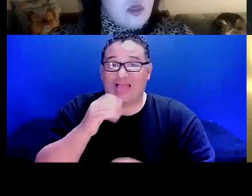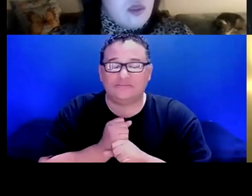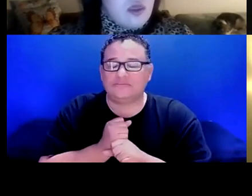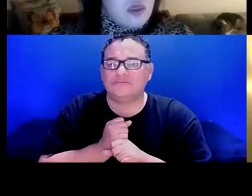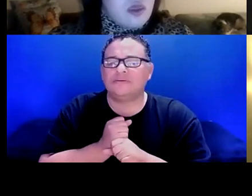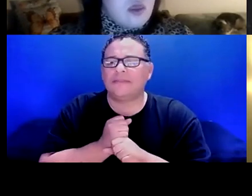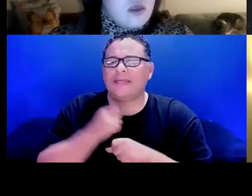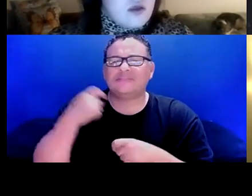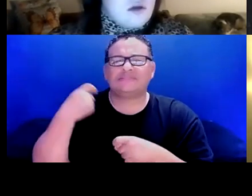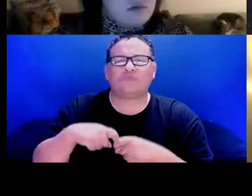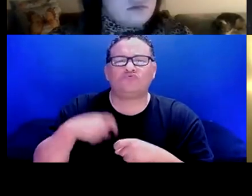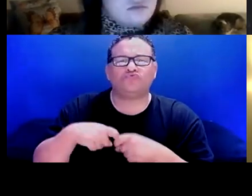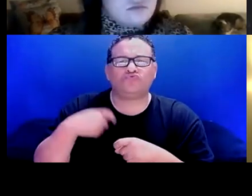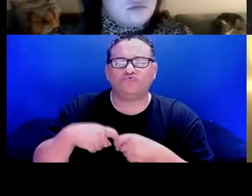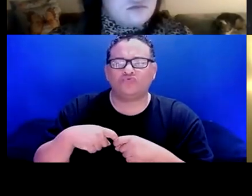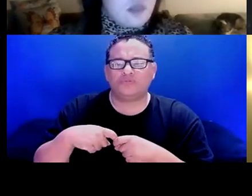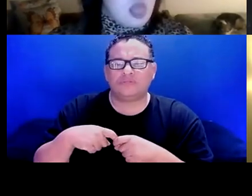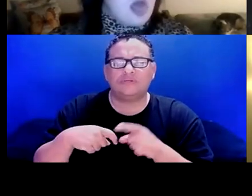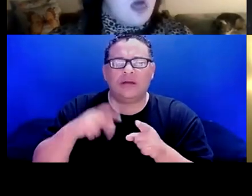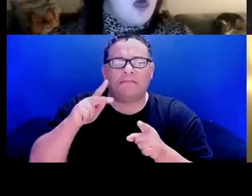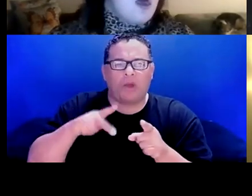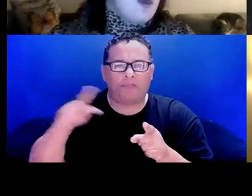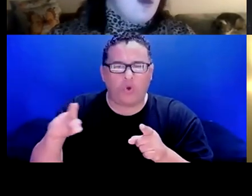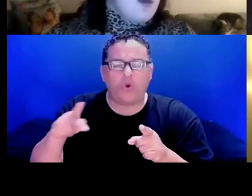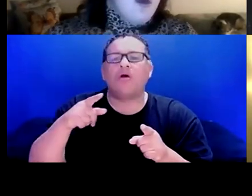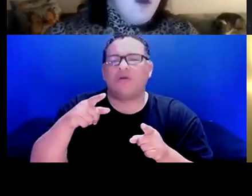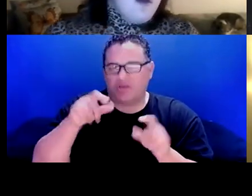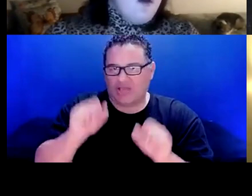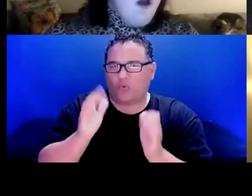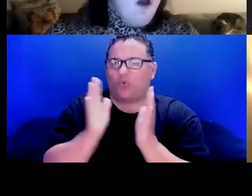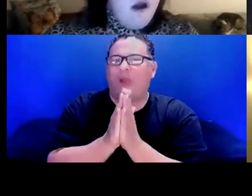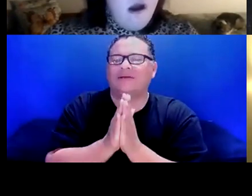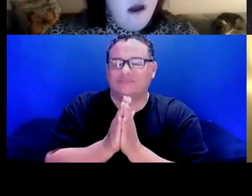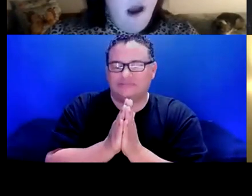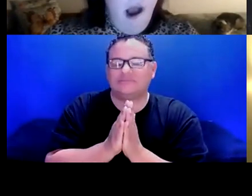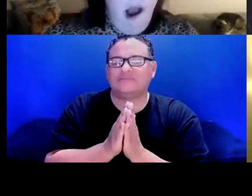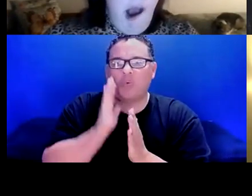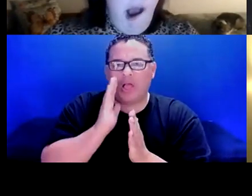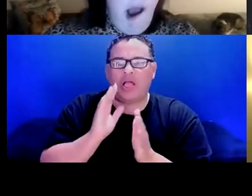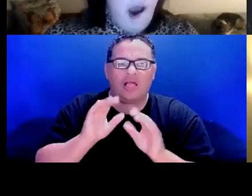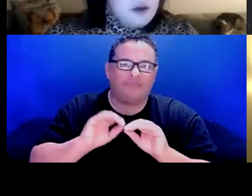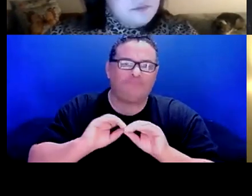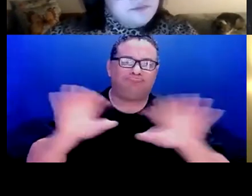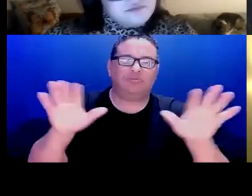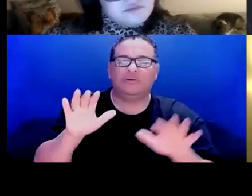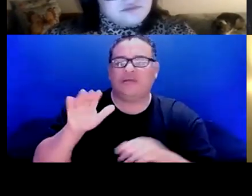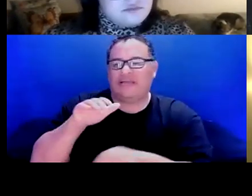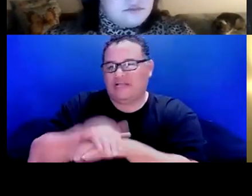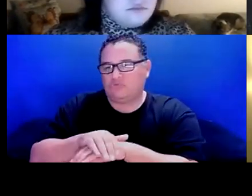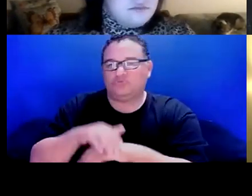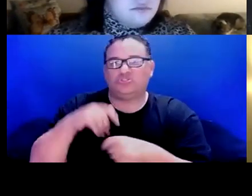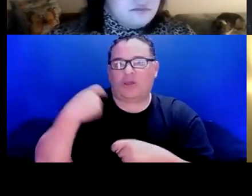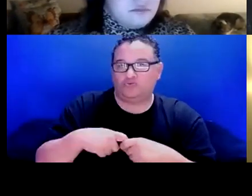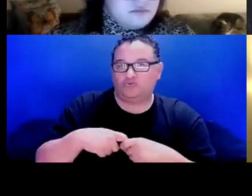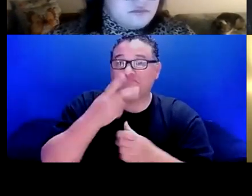get, if you want that PowerPoint, remember you can also request that and we will get it. So you have it in English and Spanish. All right. Well, we appreciate